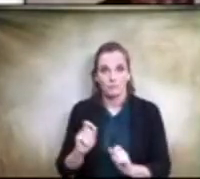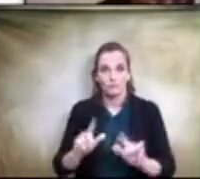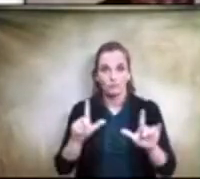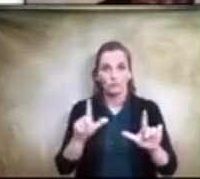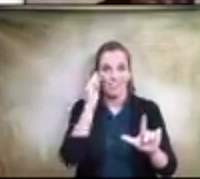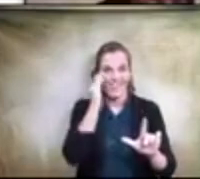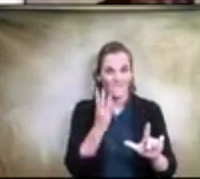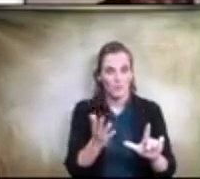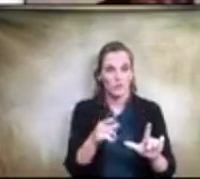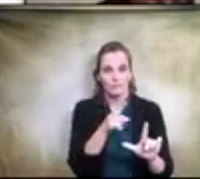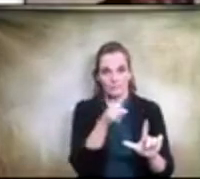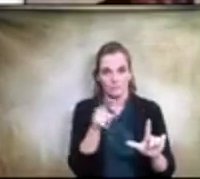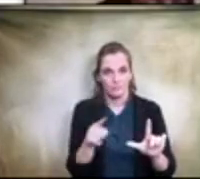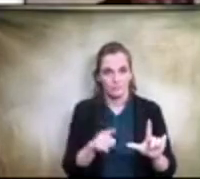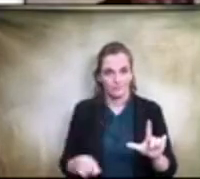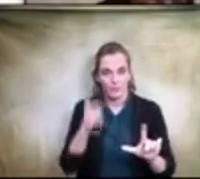that you see here.